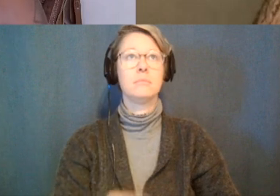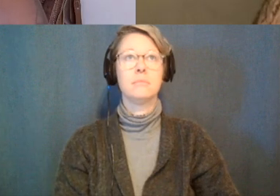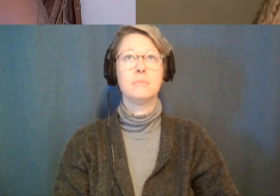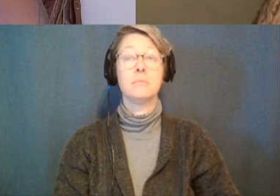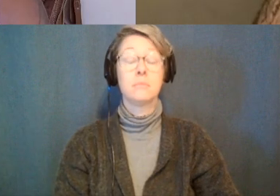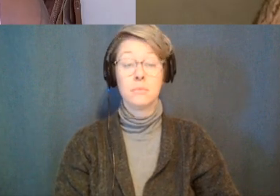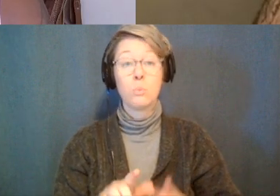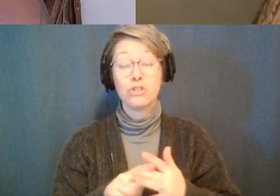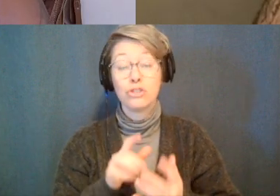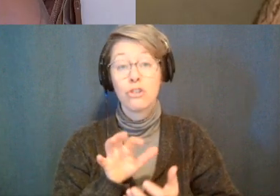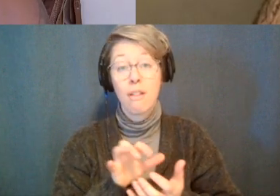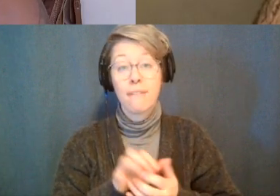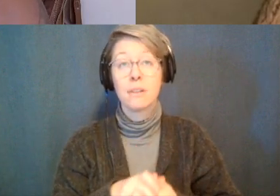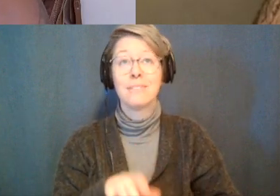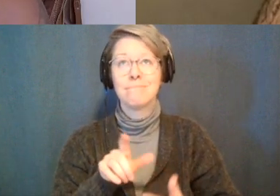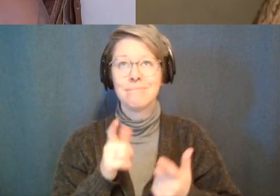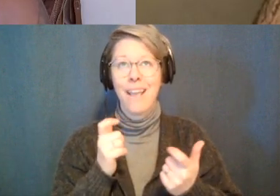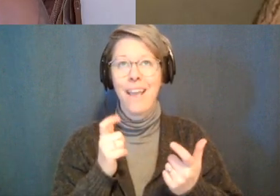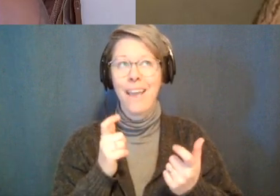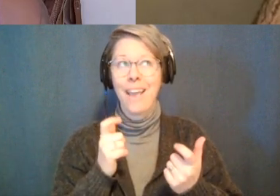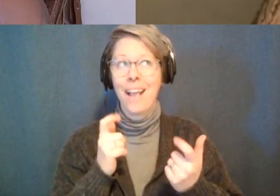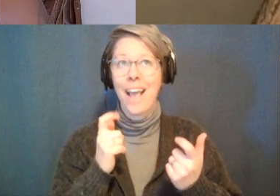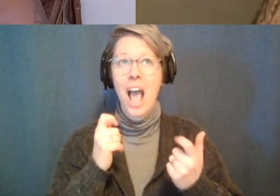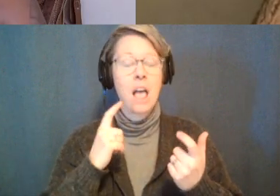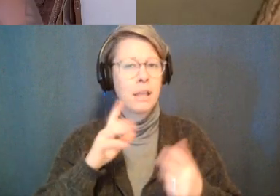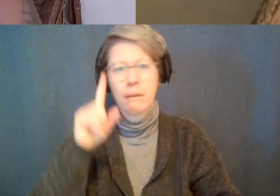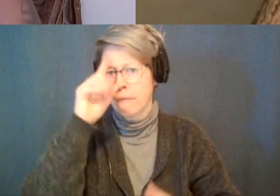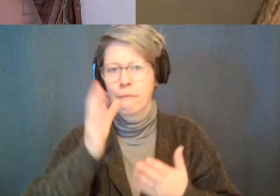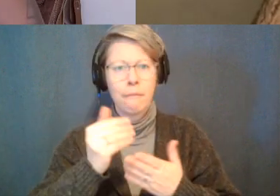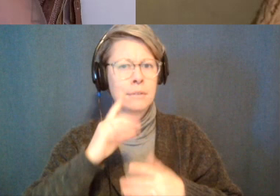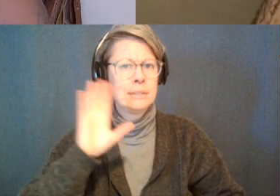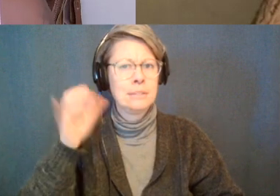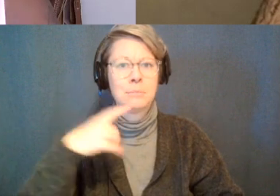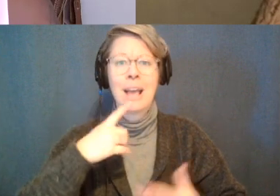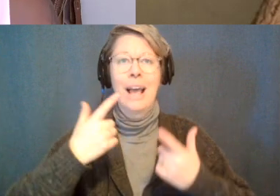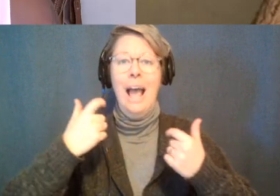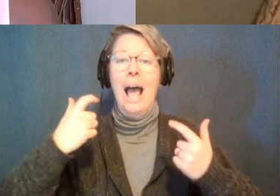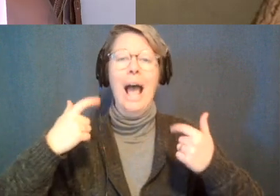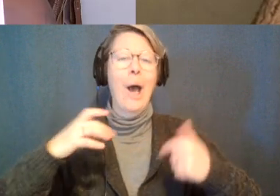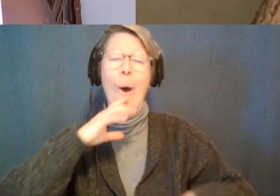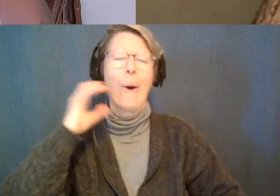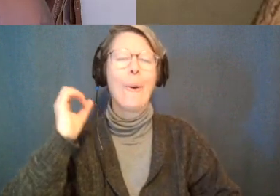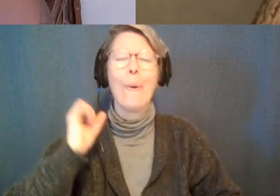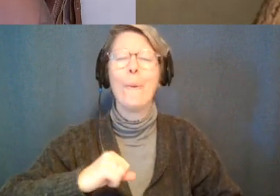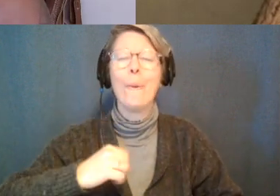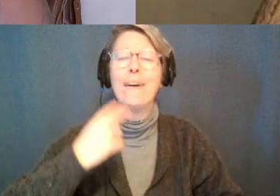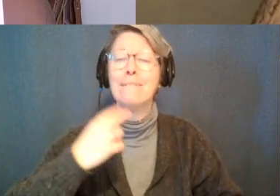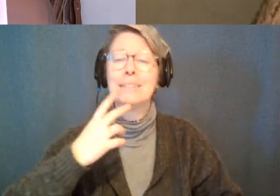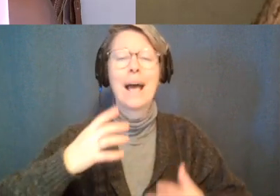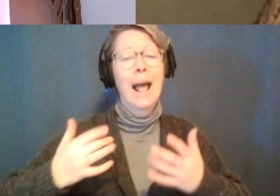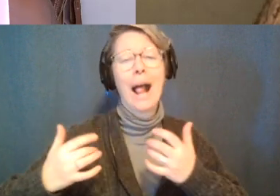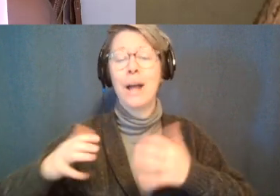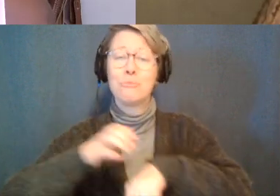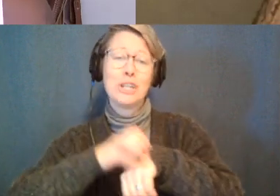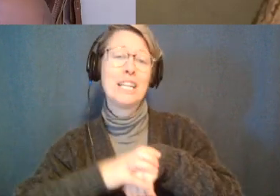he would just start laughing like a madman just laughing at his very old rustic very eloquent